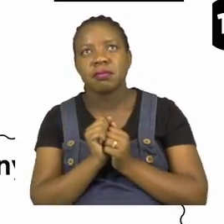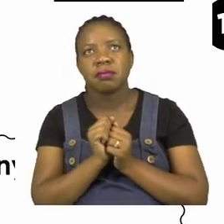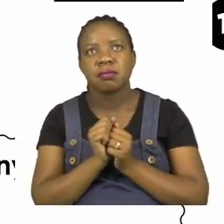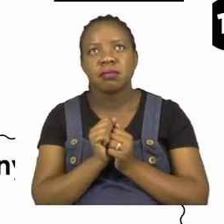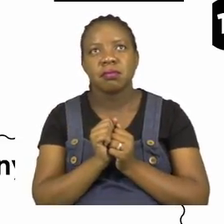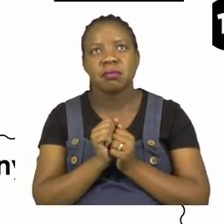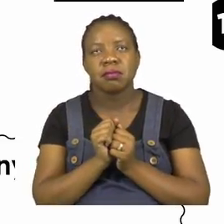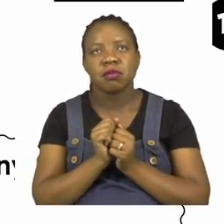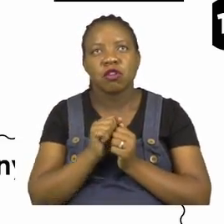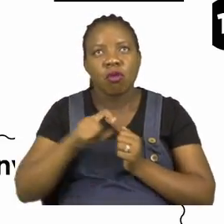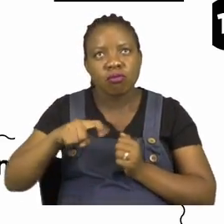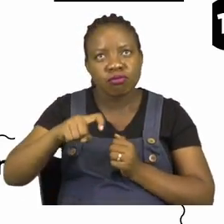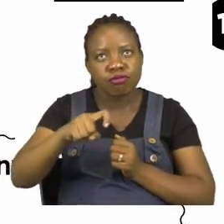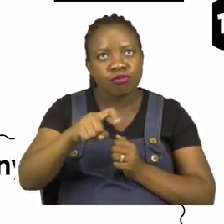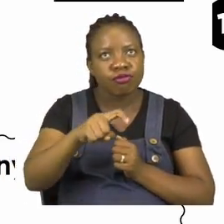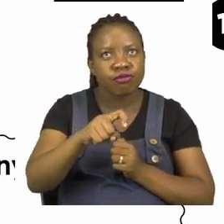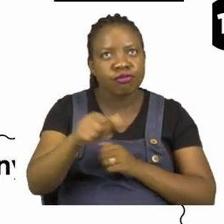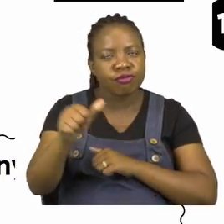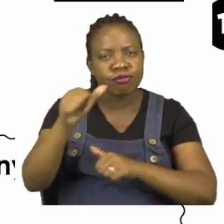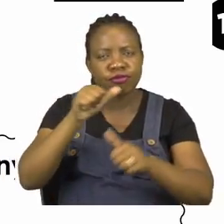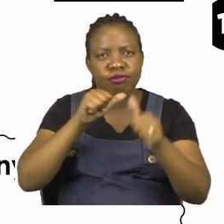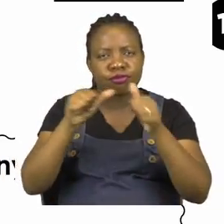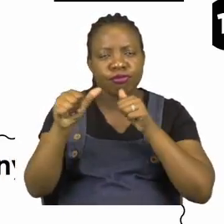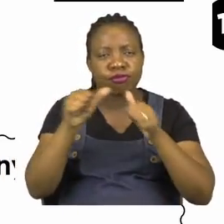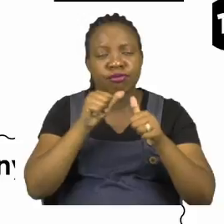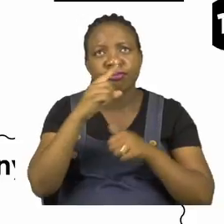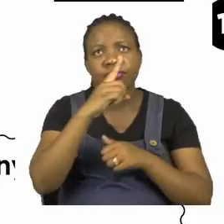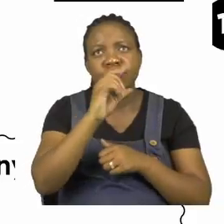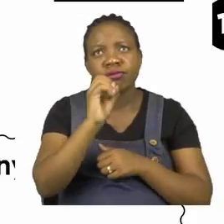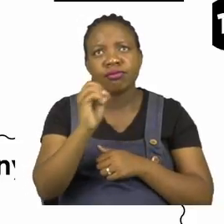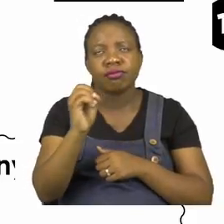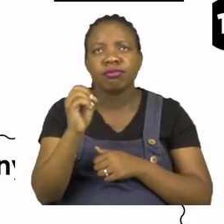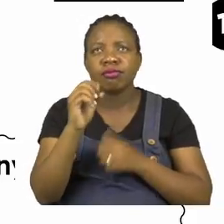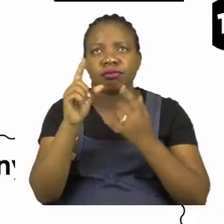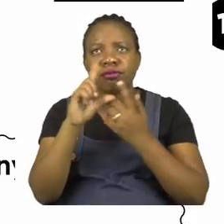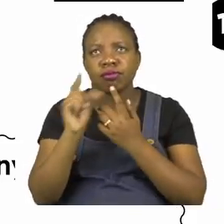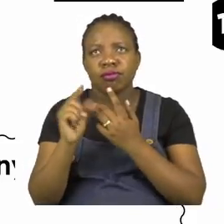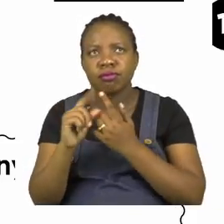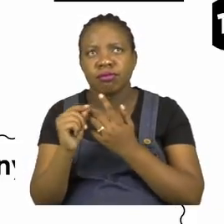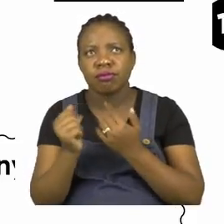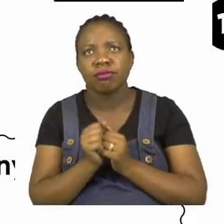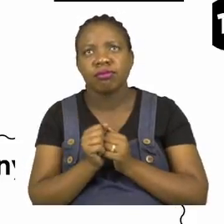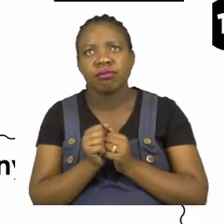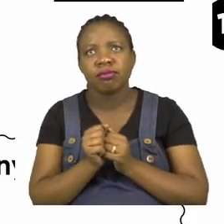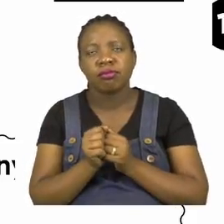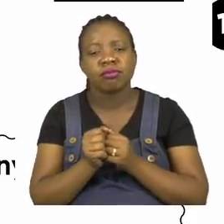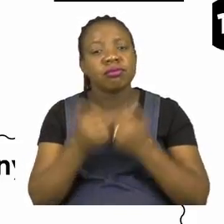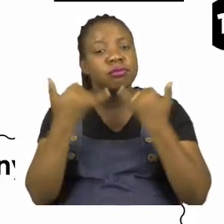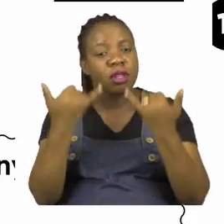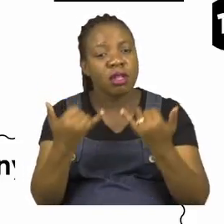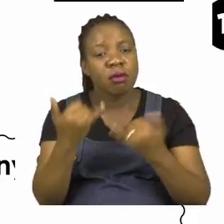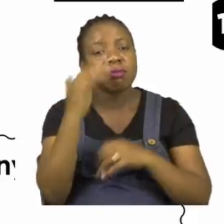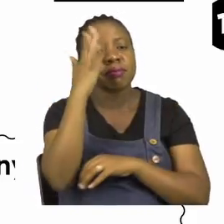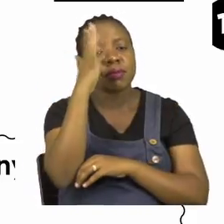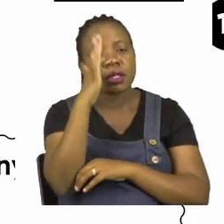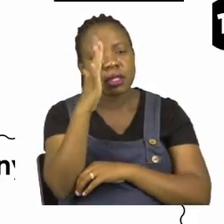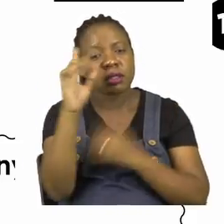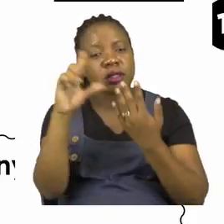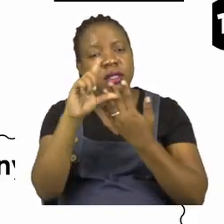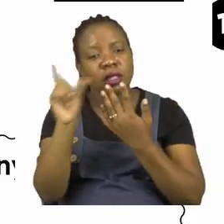A worm eats 10 leaves. How many leaves are left?